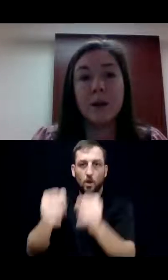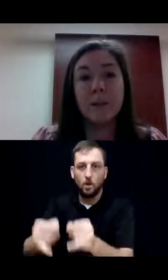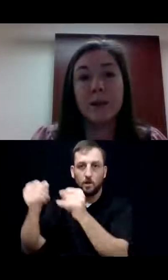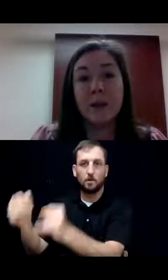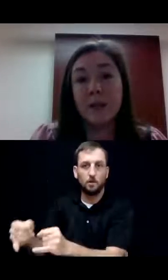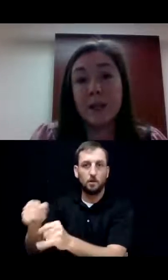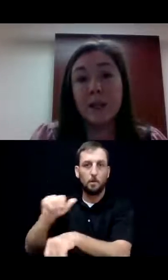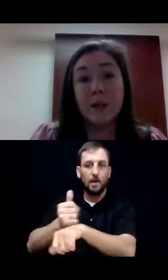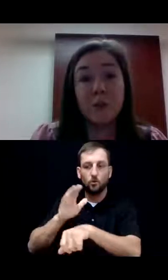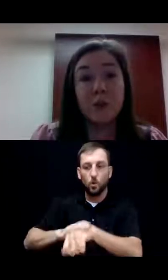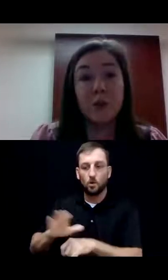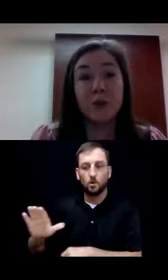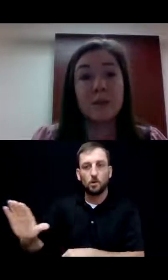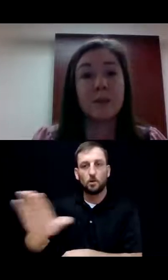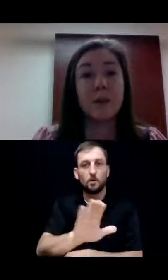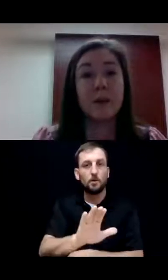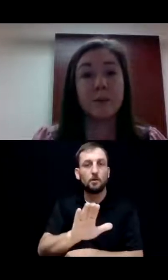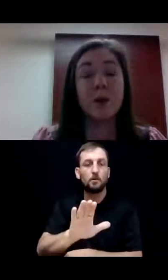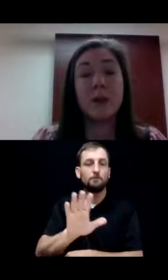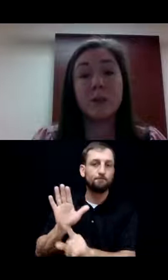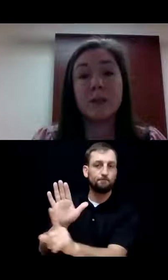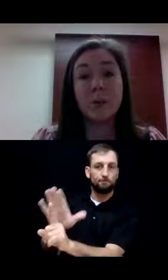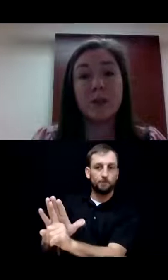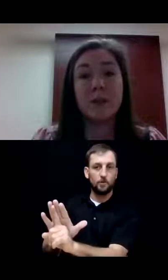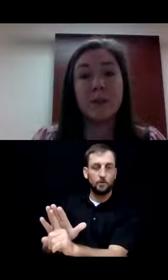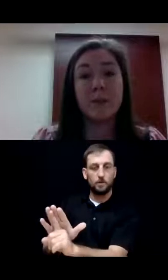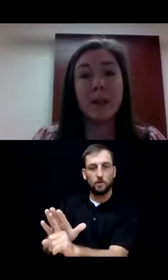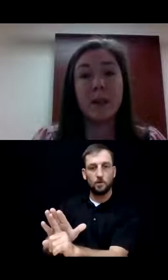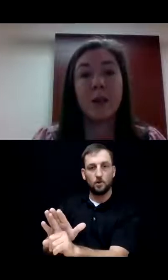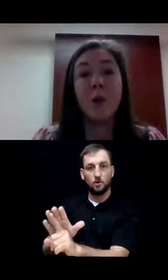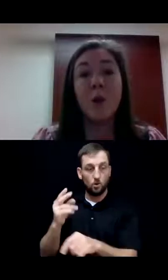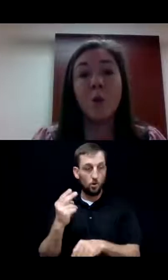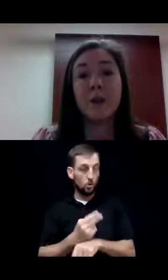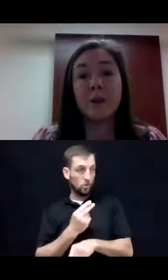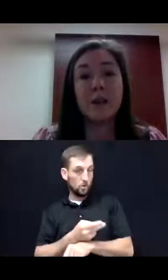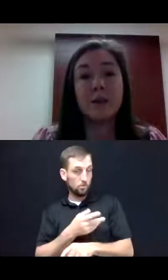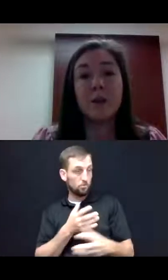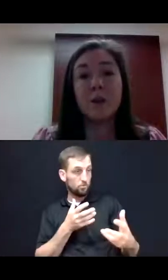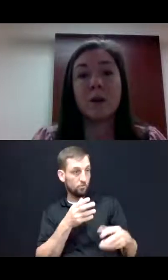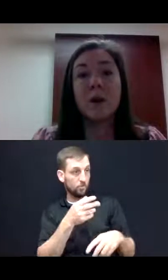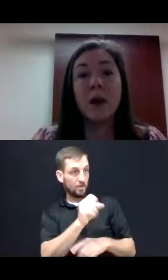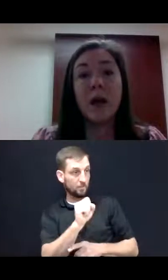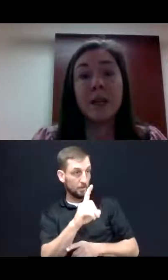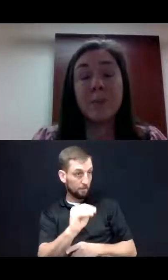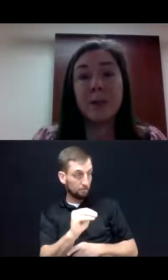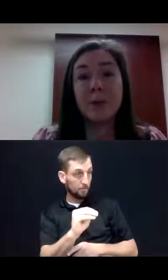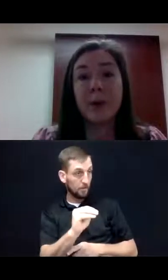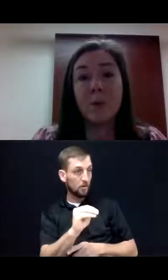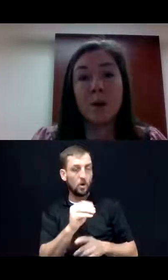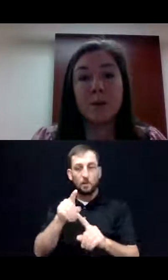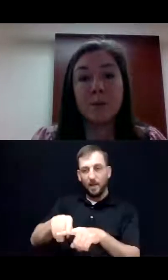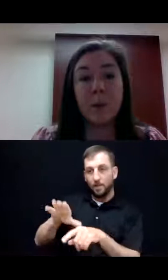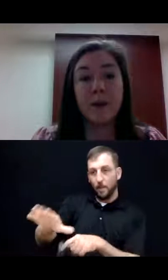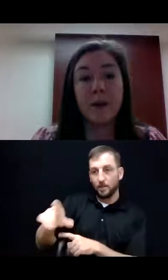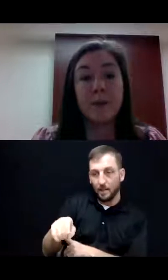the individual who is going with supported decision making, what their needs are, how many people